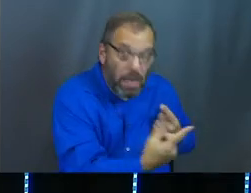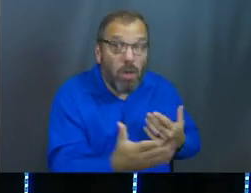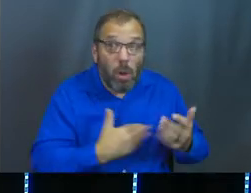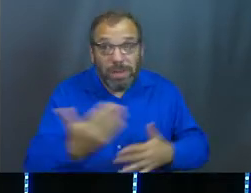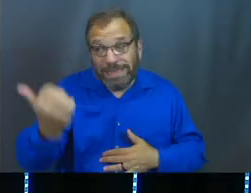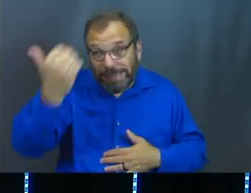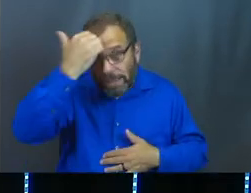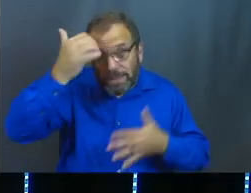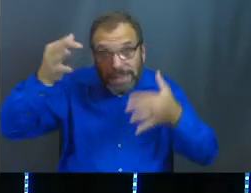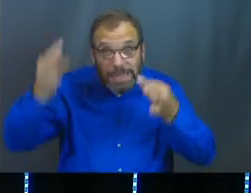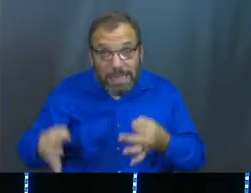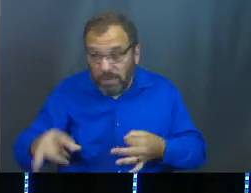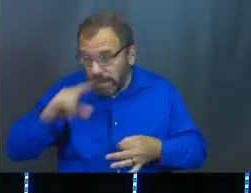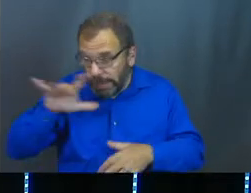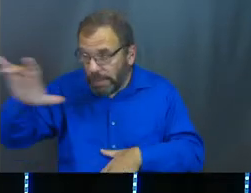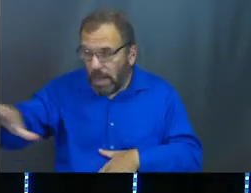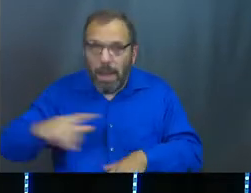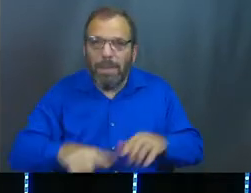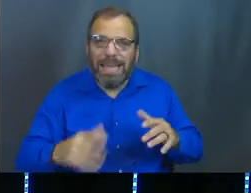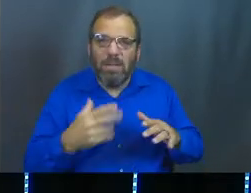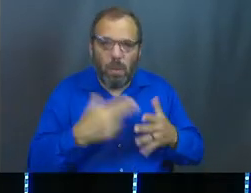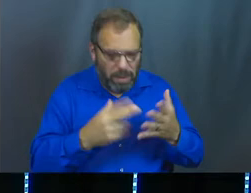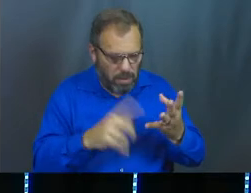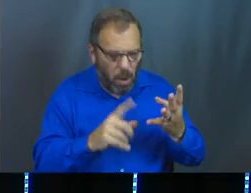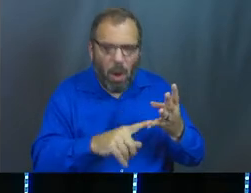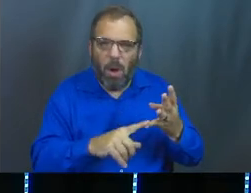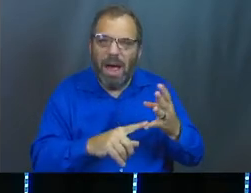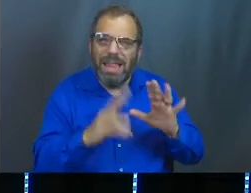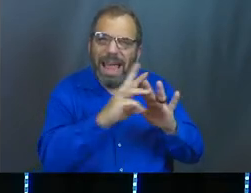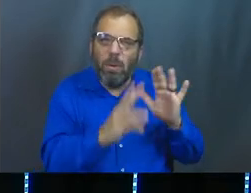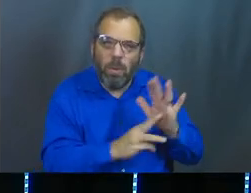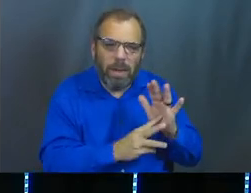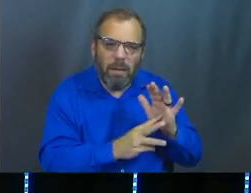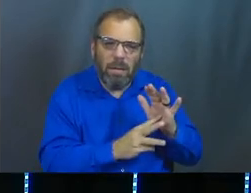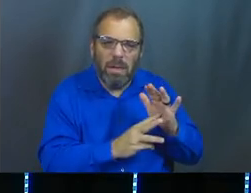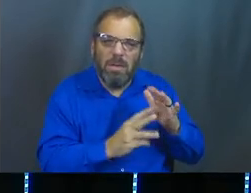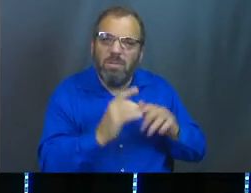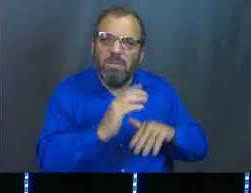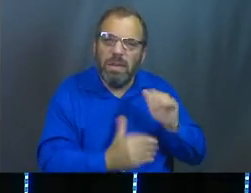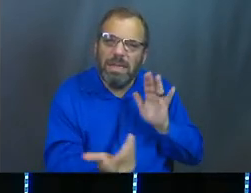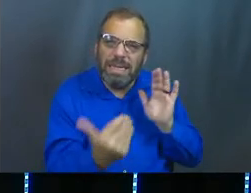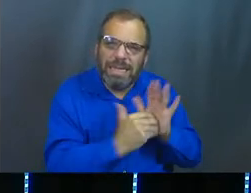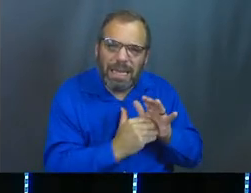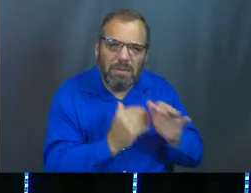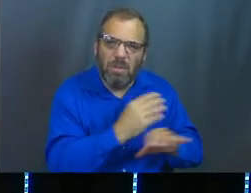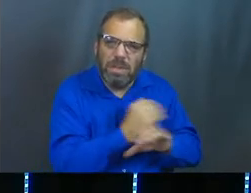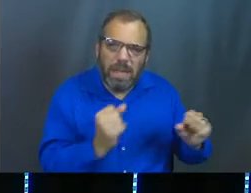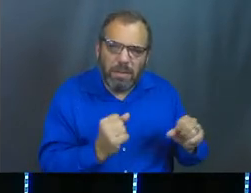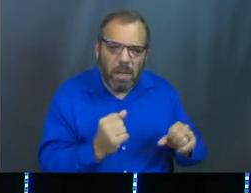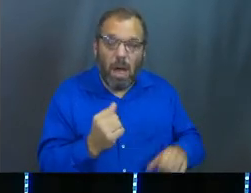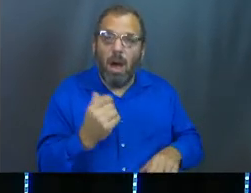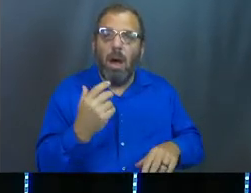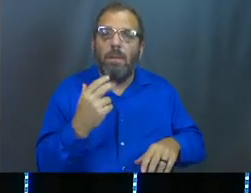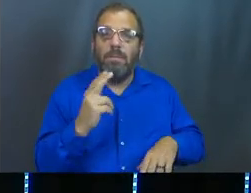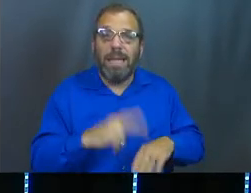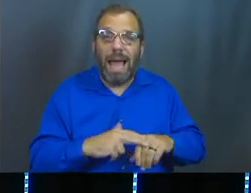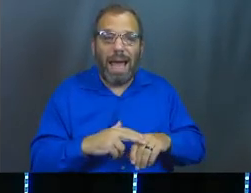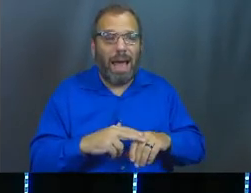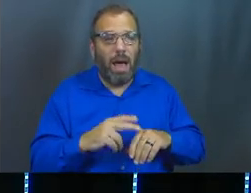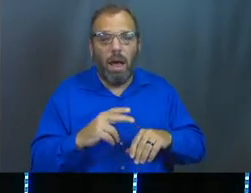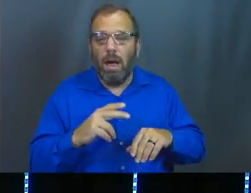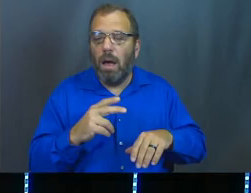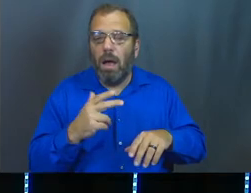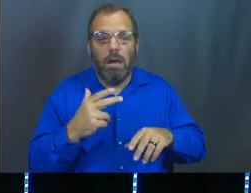Yes? And that's his redemptive will. And he longs for them to grow even through the pain. We call in the church